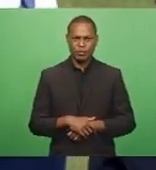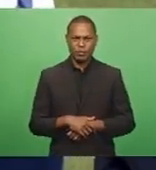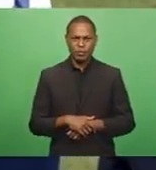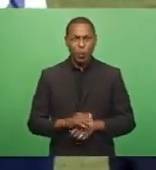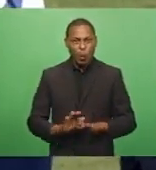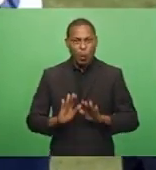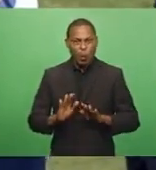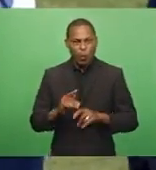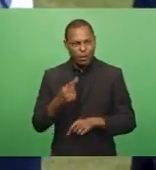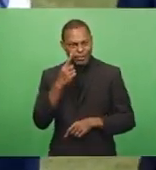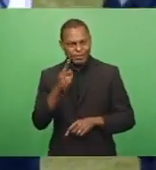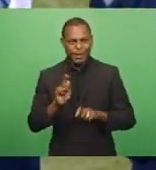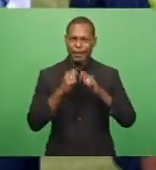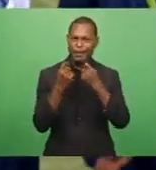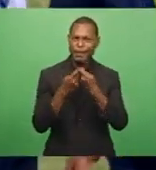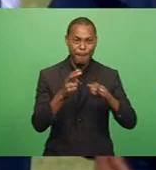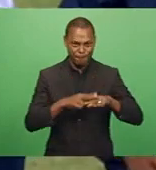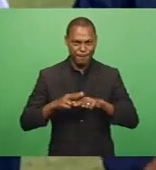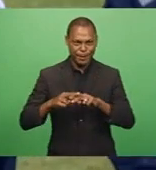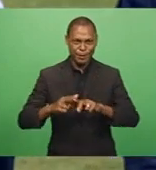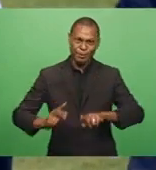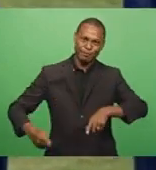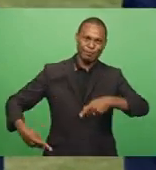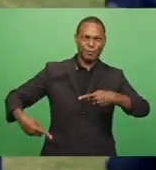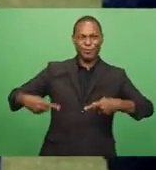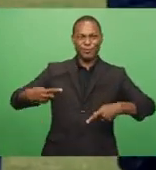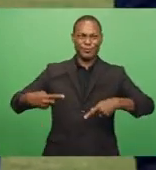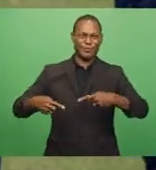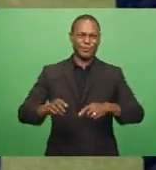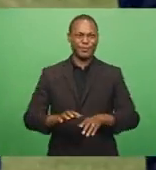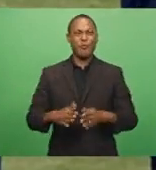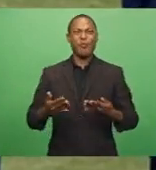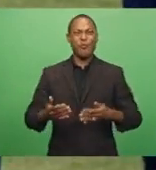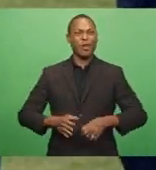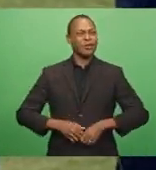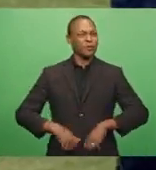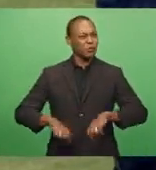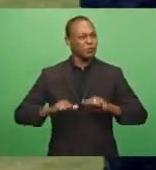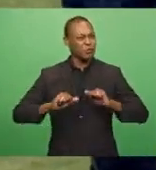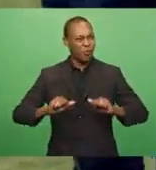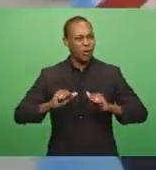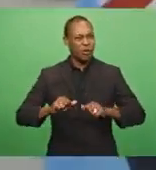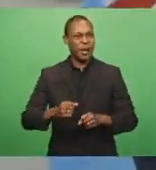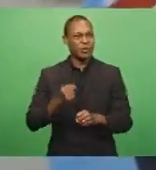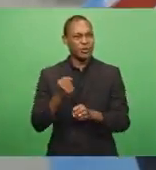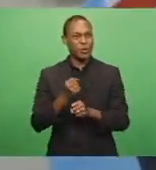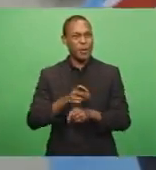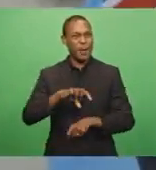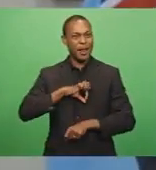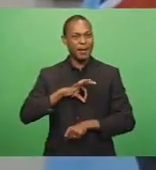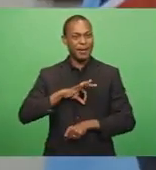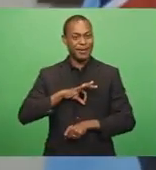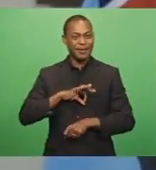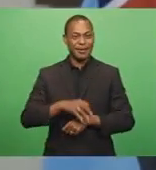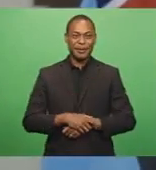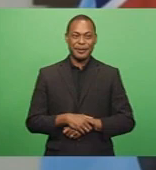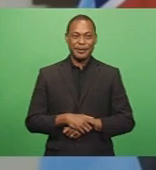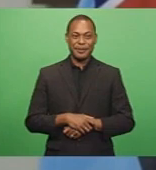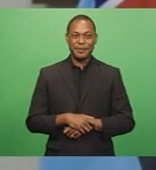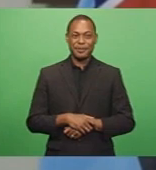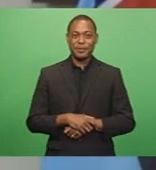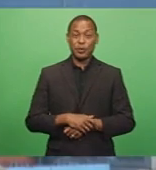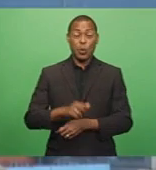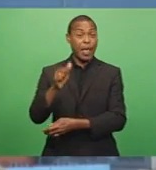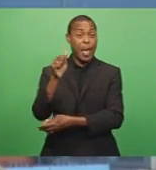to watching Team Fiji compete in our chance to defend our gold medal in rugby sevens of course. Japanese Ambassador to Fiji